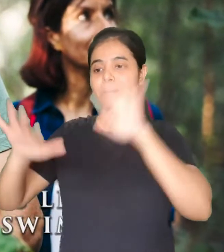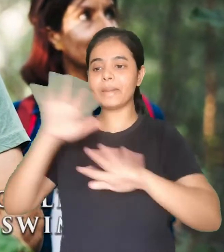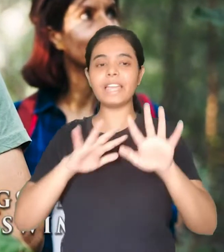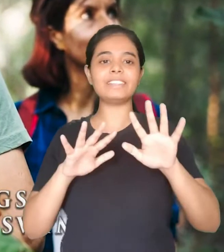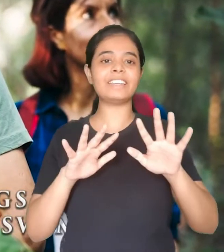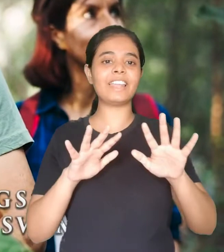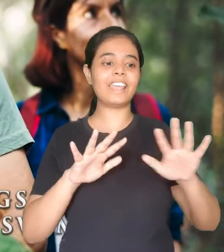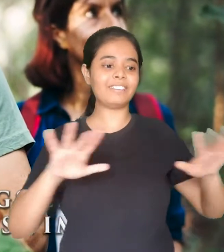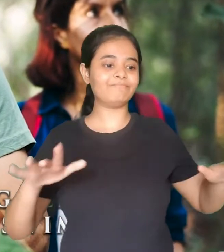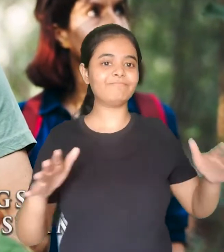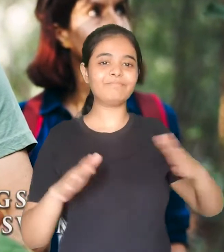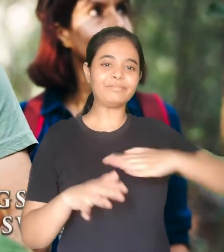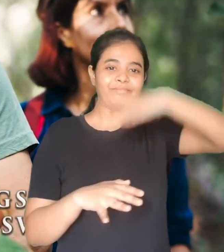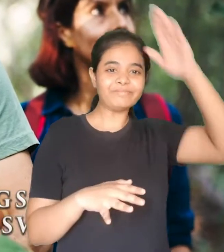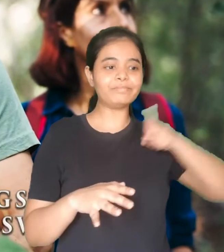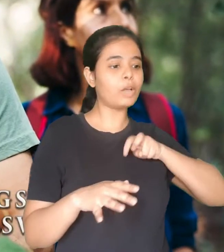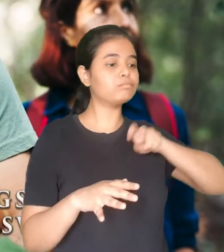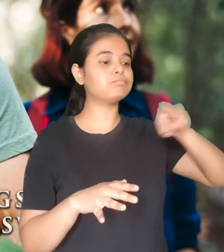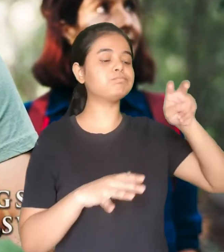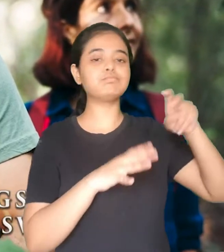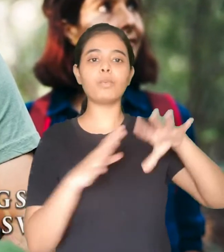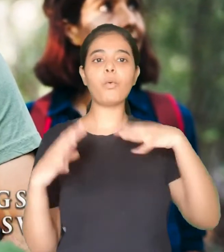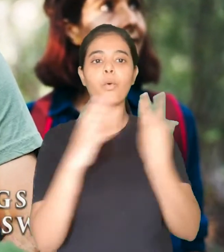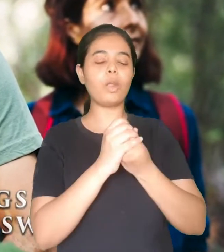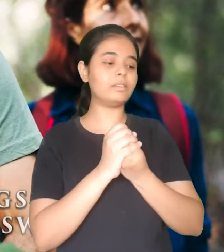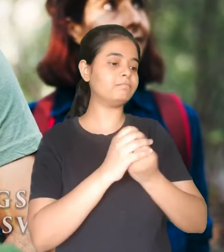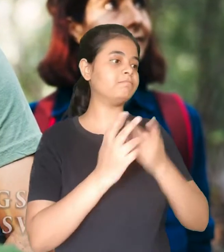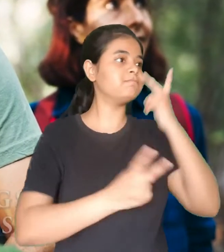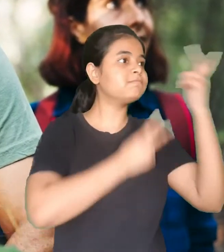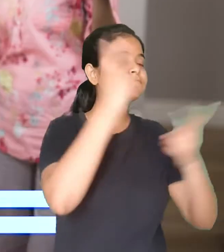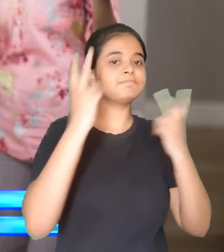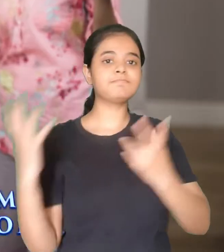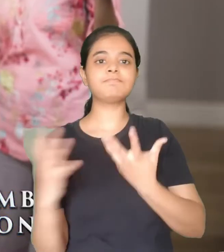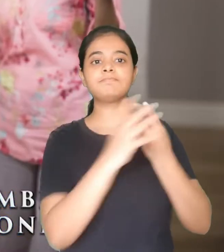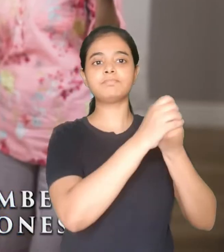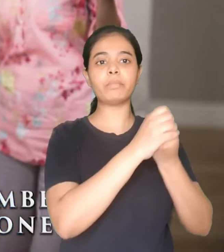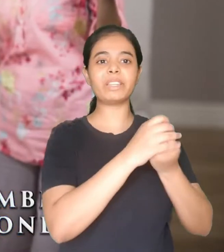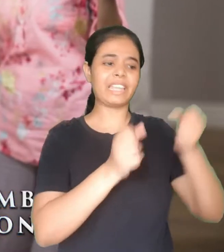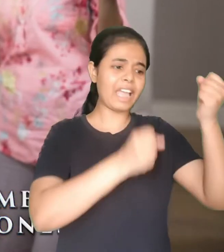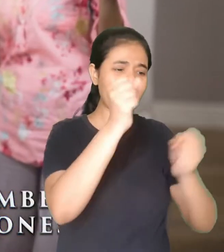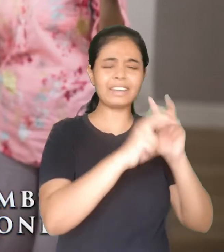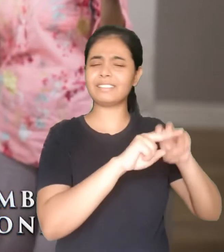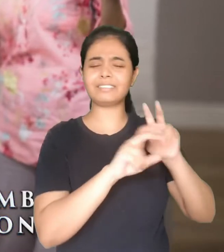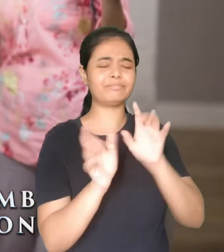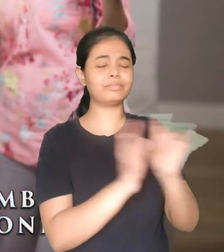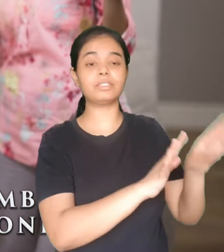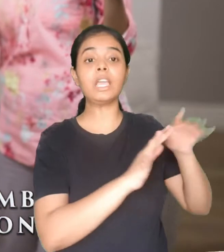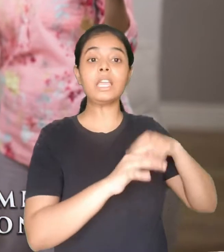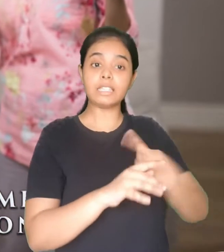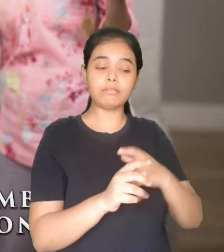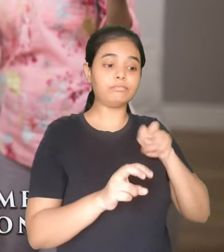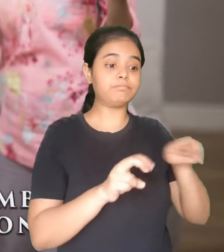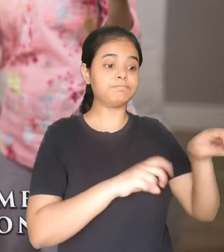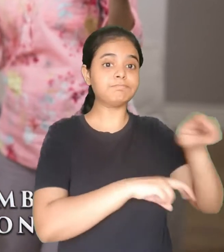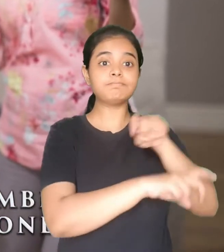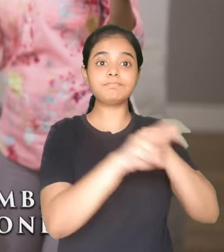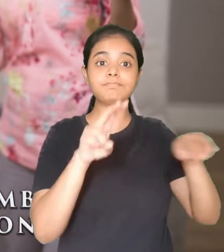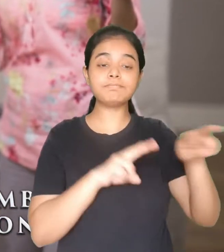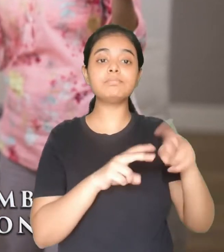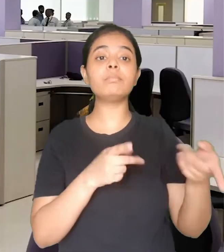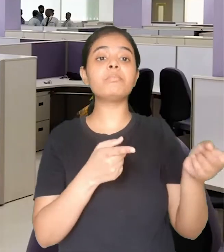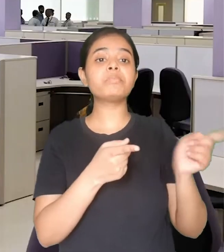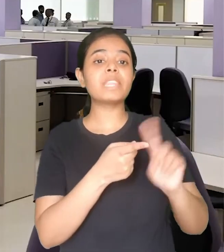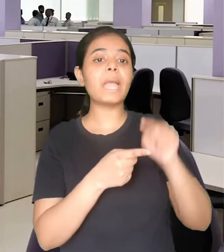physical activity like hiking, backpacking, swimming etc. Dance with someone or by yourself. Take dancing